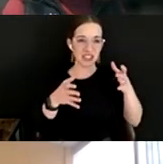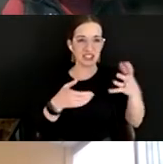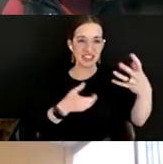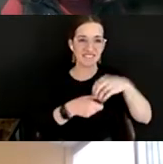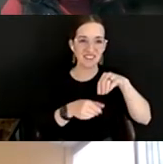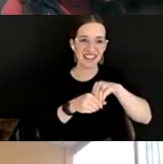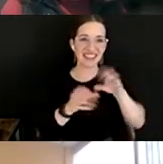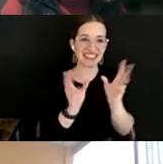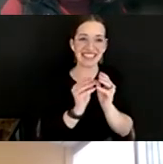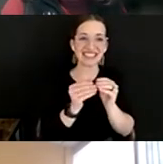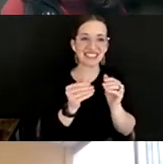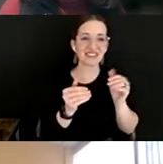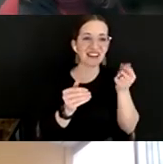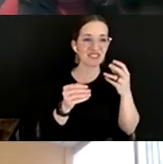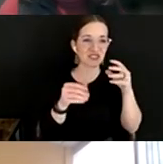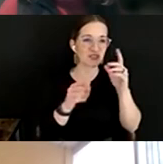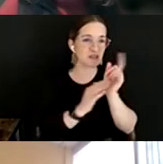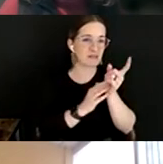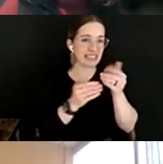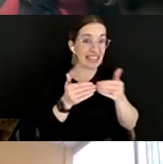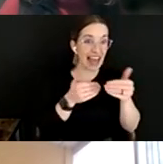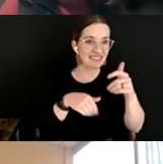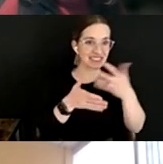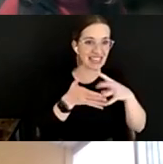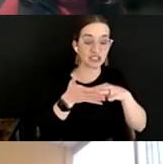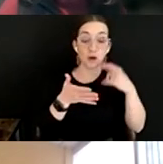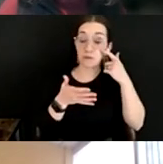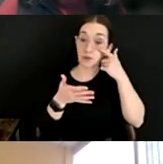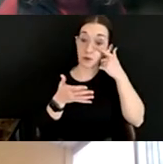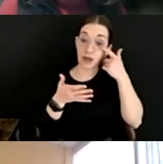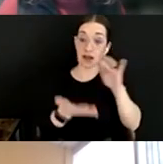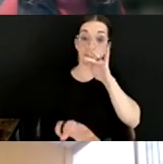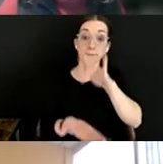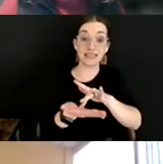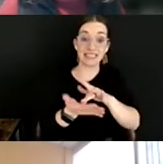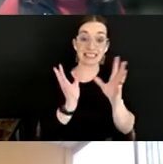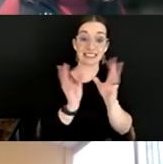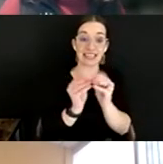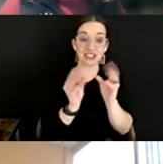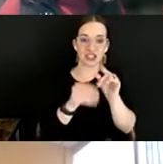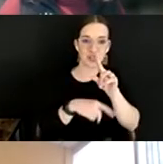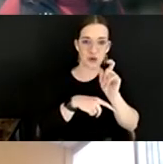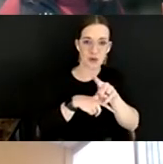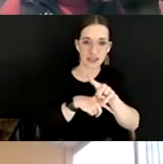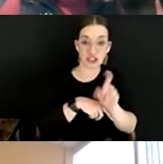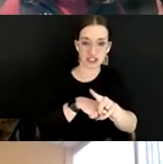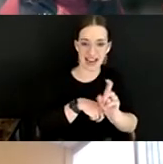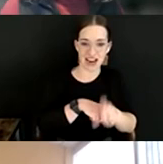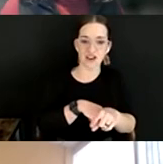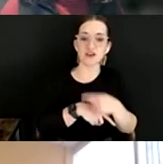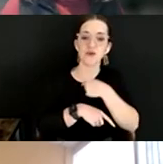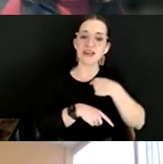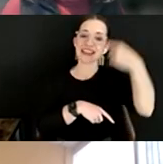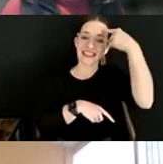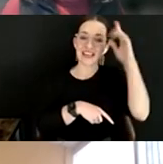We have a sort of mid session questionnaire that we think will help to bring more